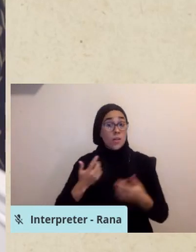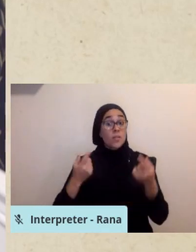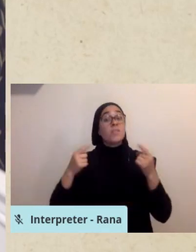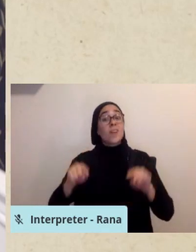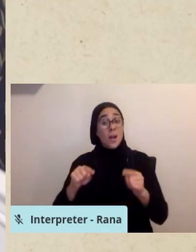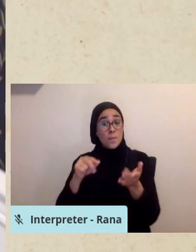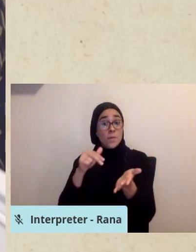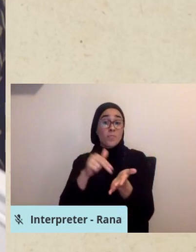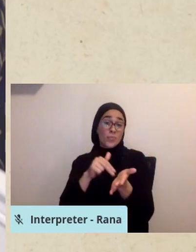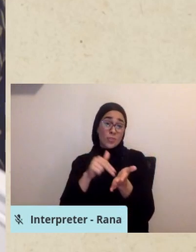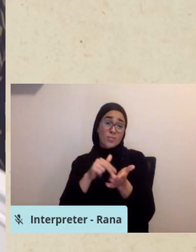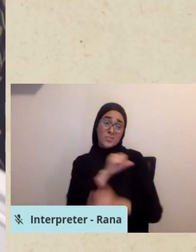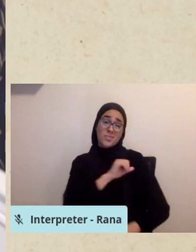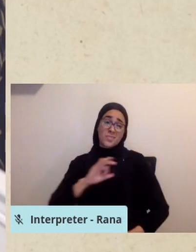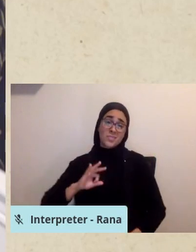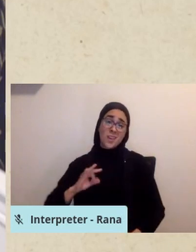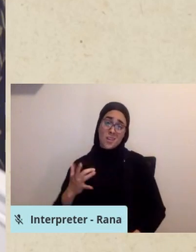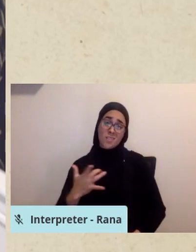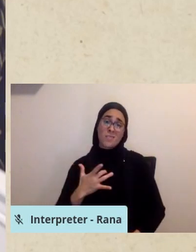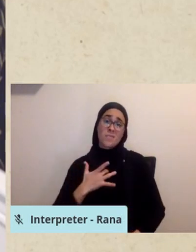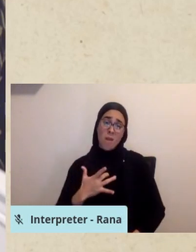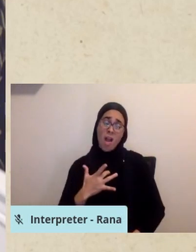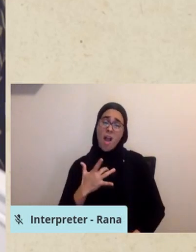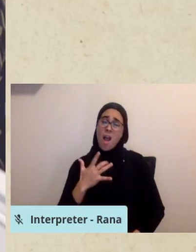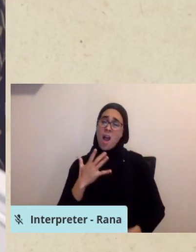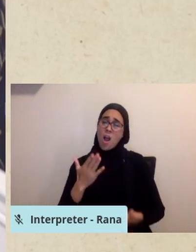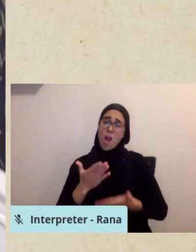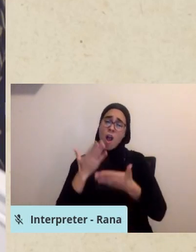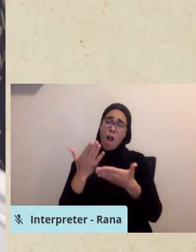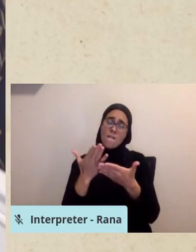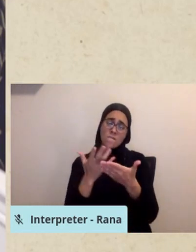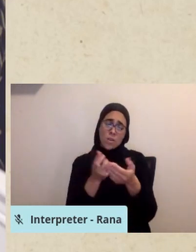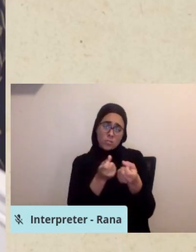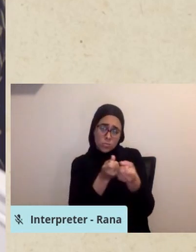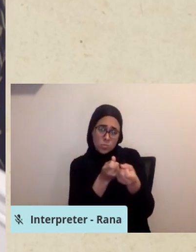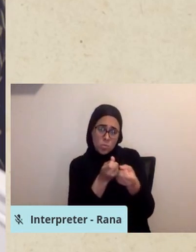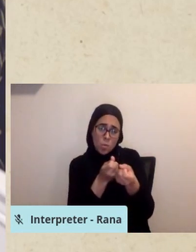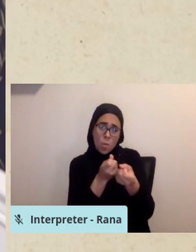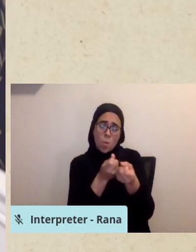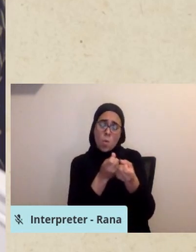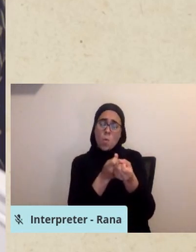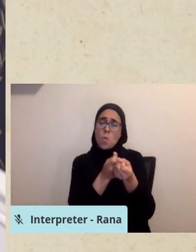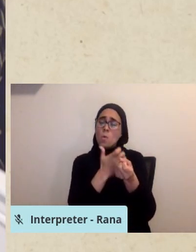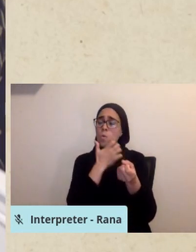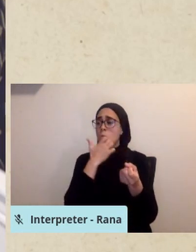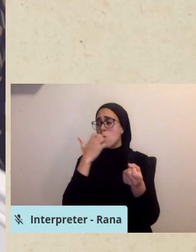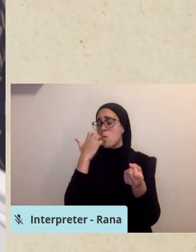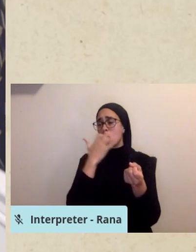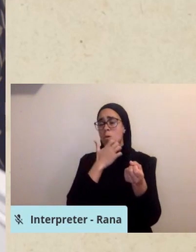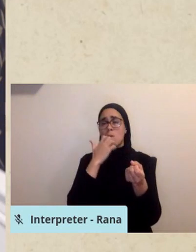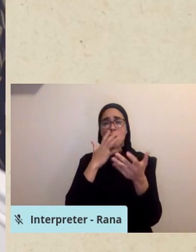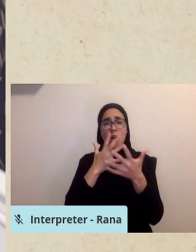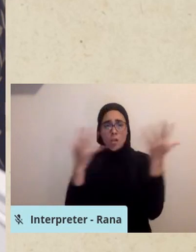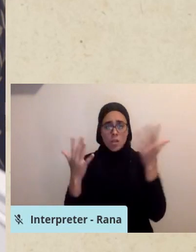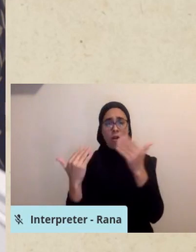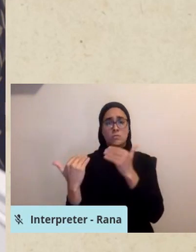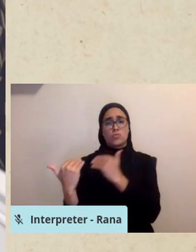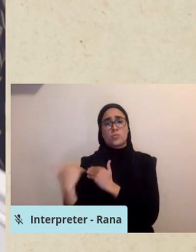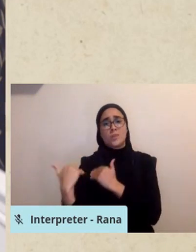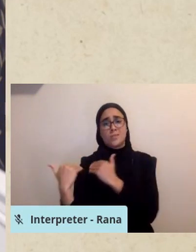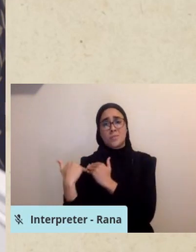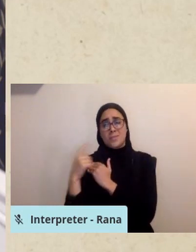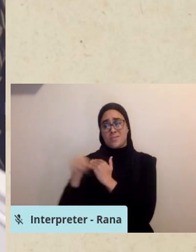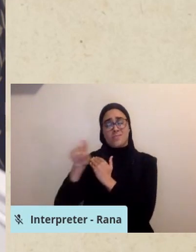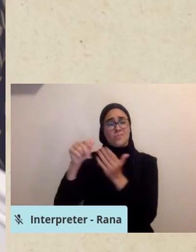offer the most intense bedside care at end-of-life to bear an even greater burden without direct presence of family,